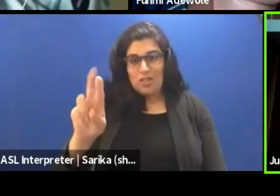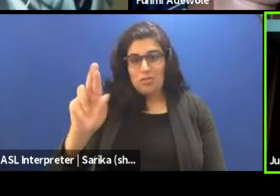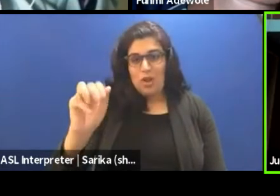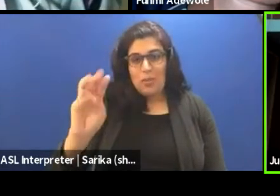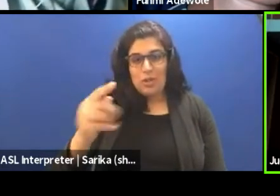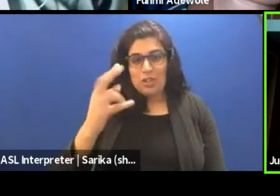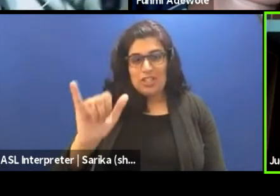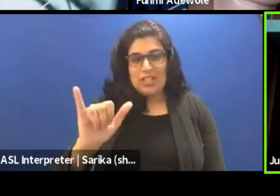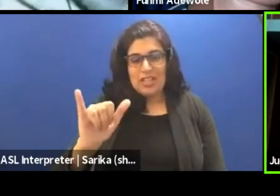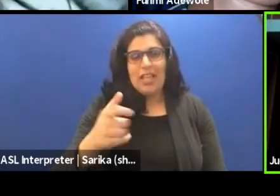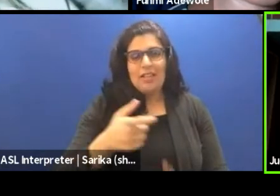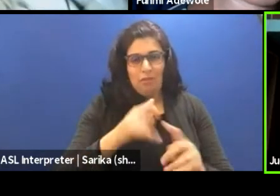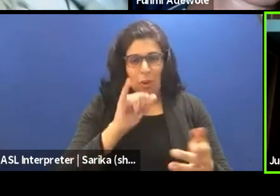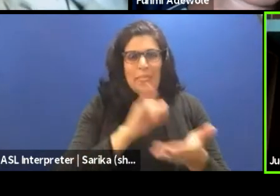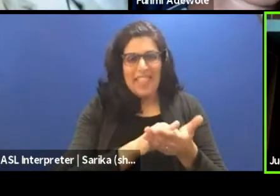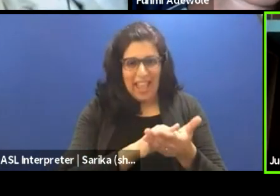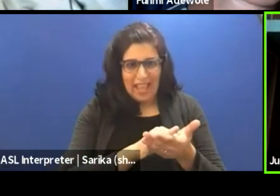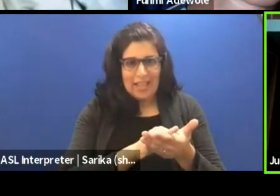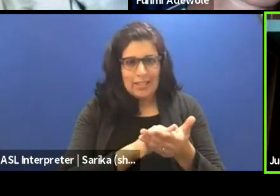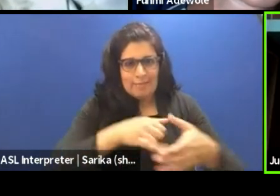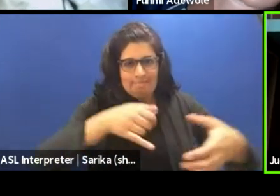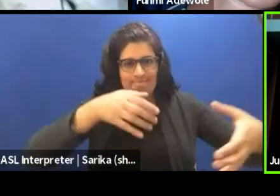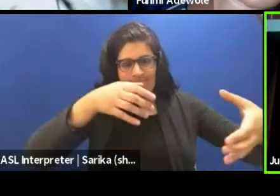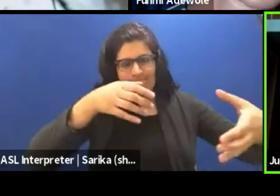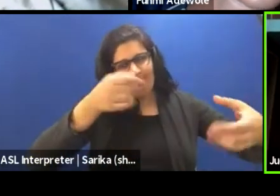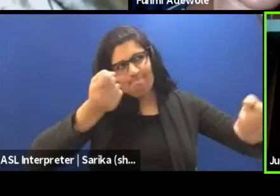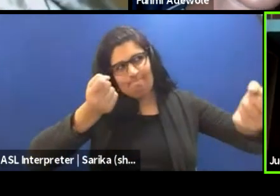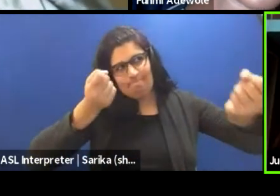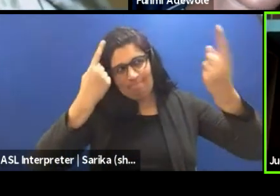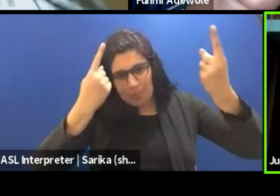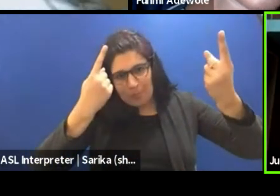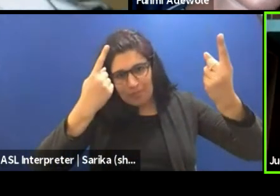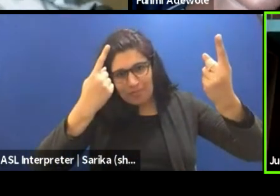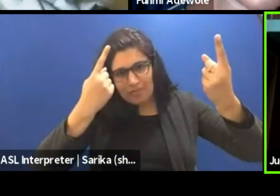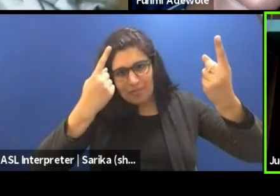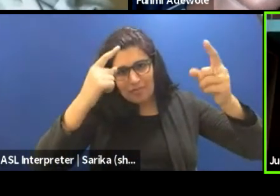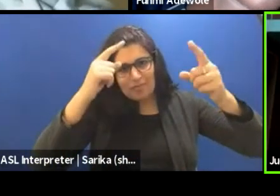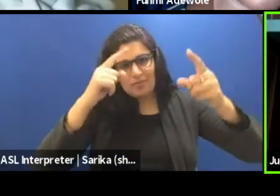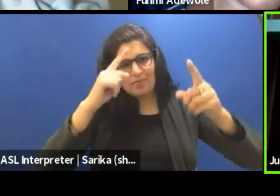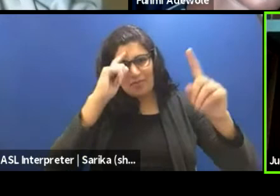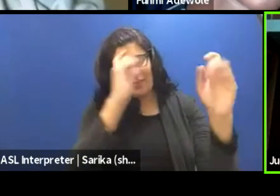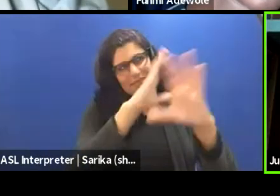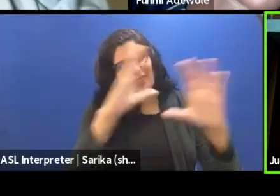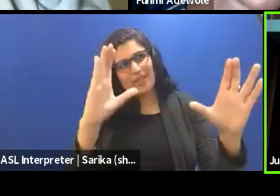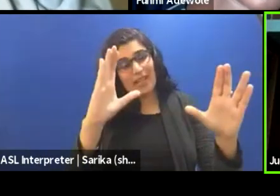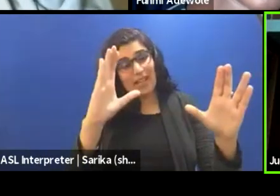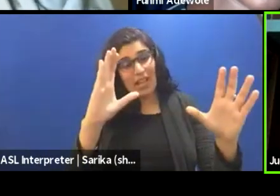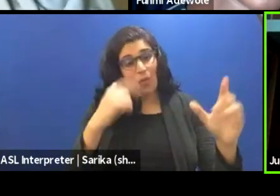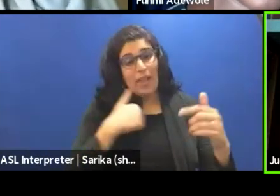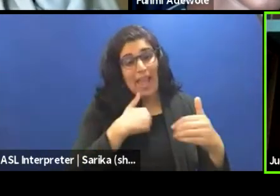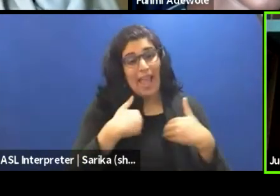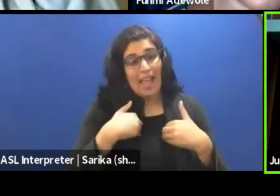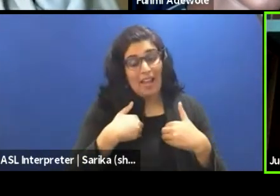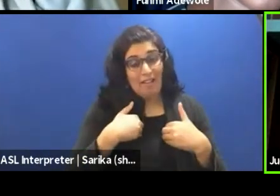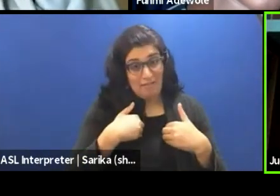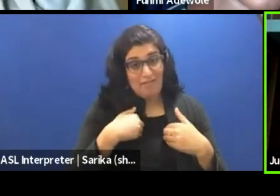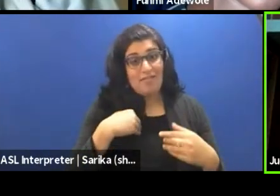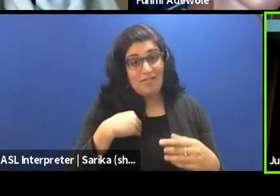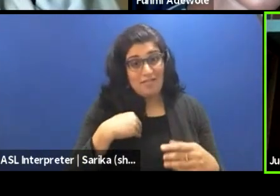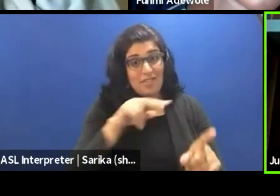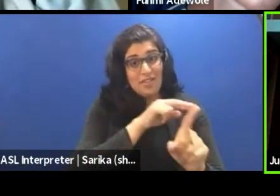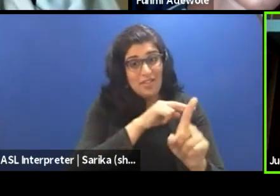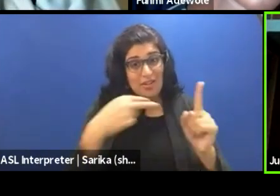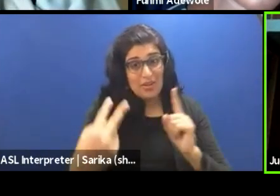from. We are coming first from the place of understanding who we are, understanding that we have a voice, understanding that we also